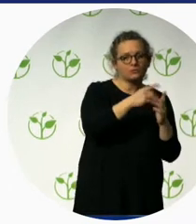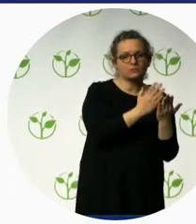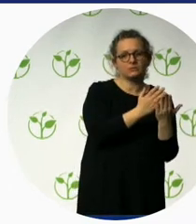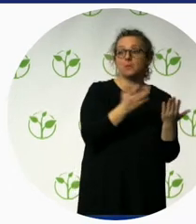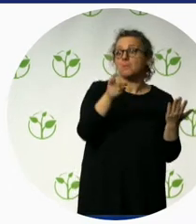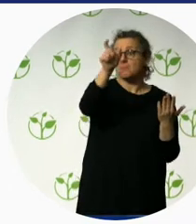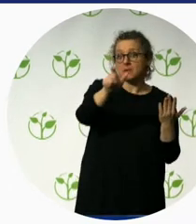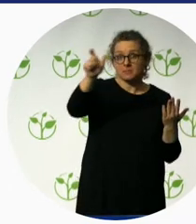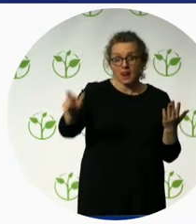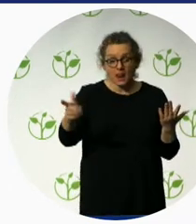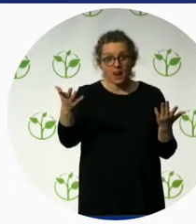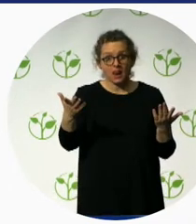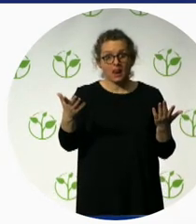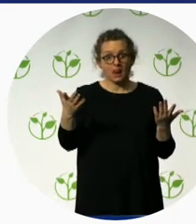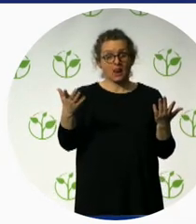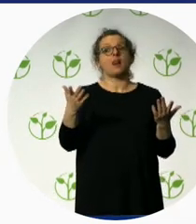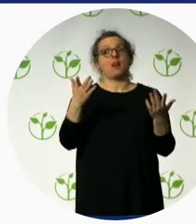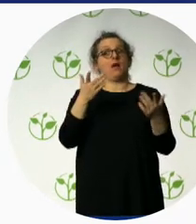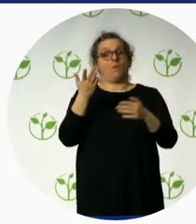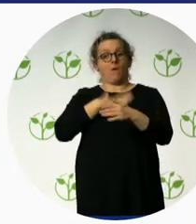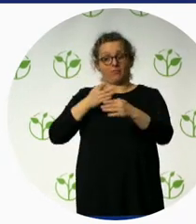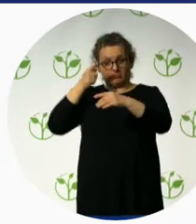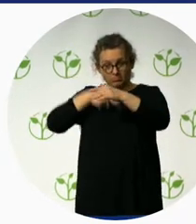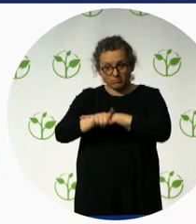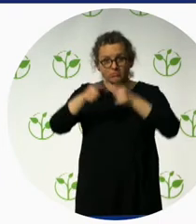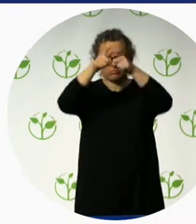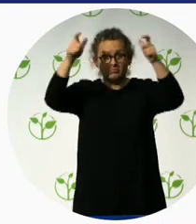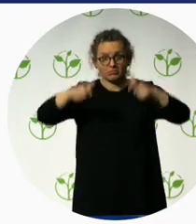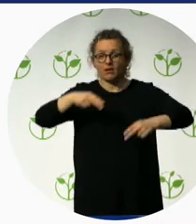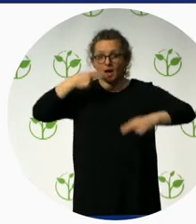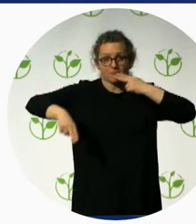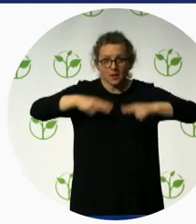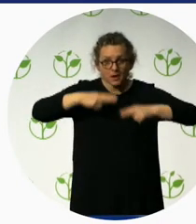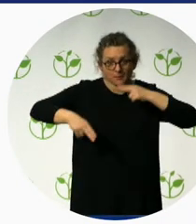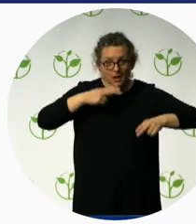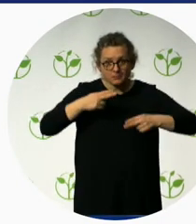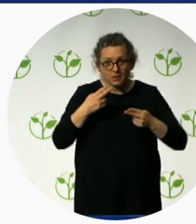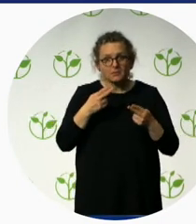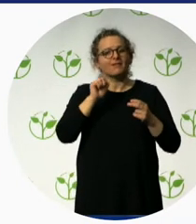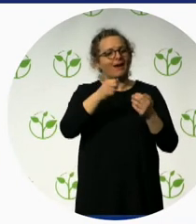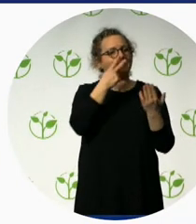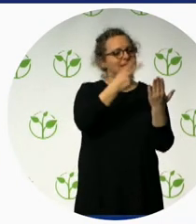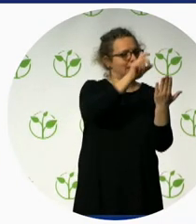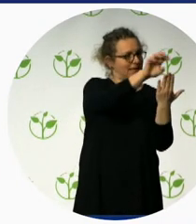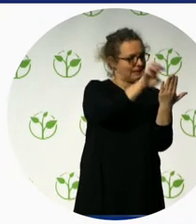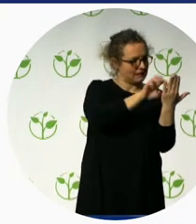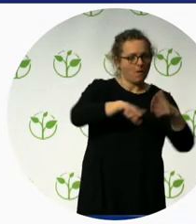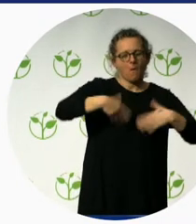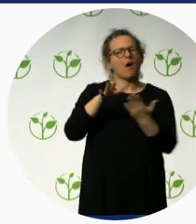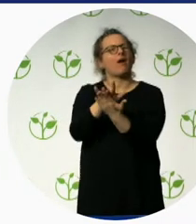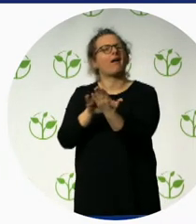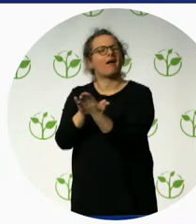choose whatever way they would like. Here, the other picture is about taxi.